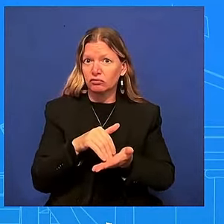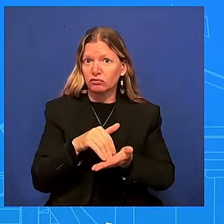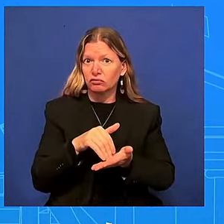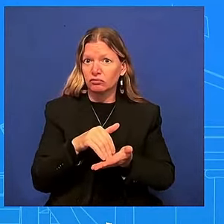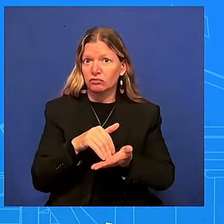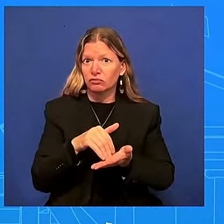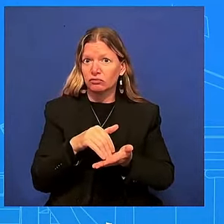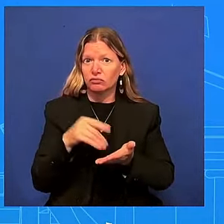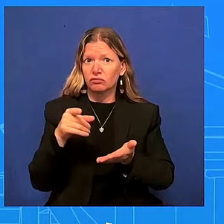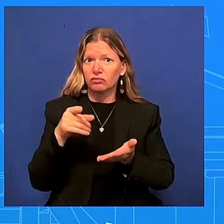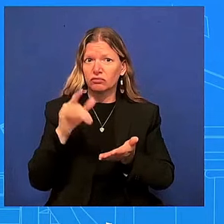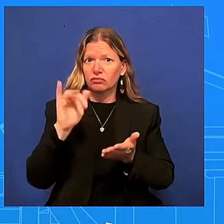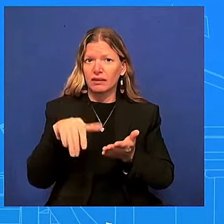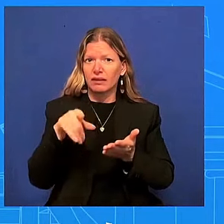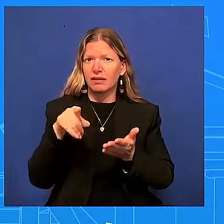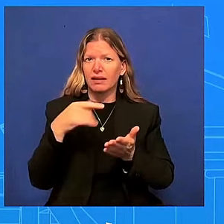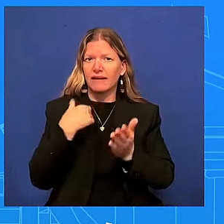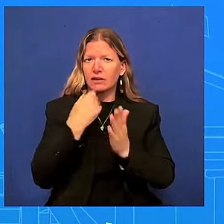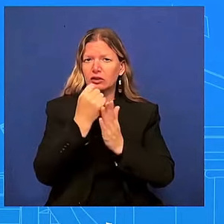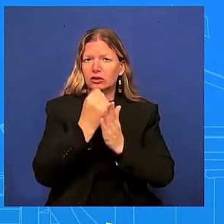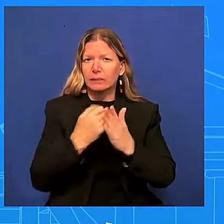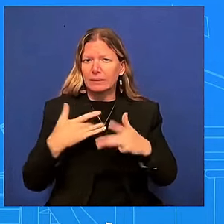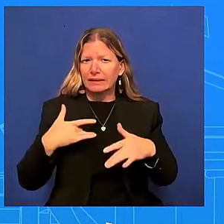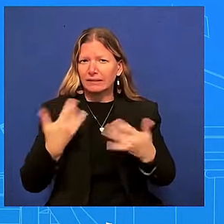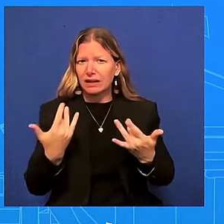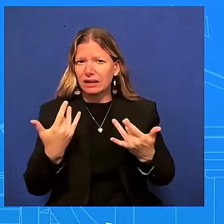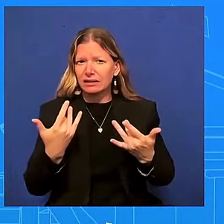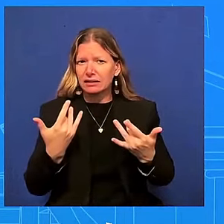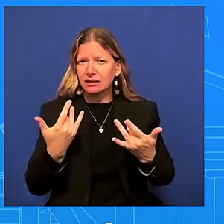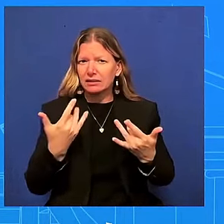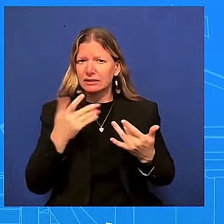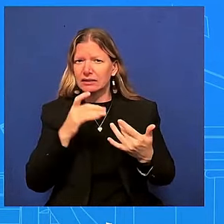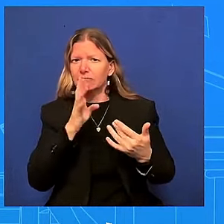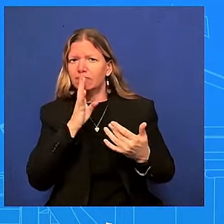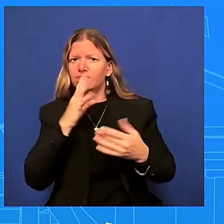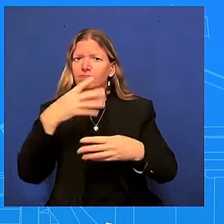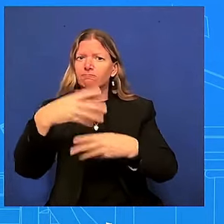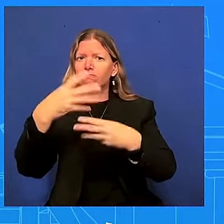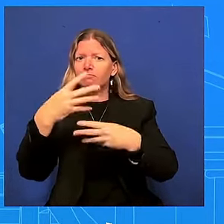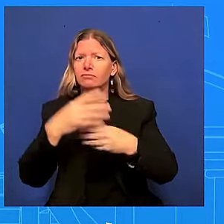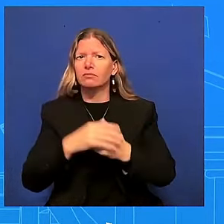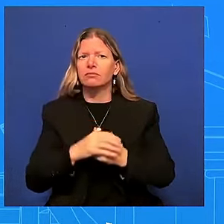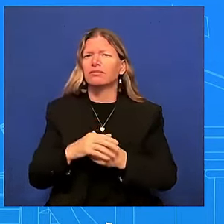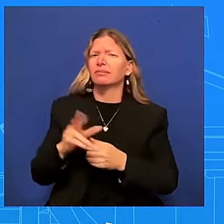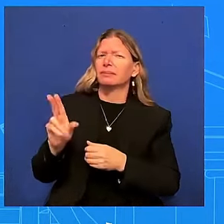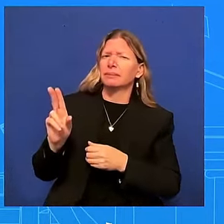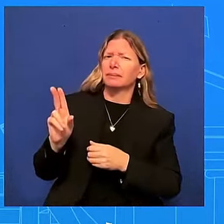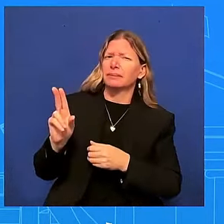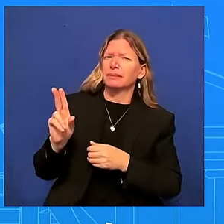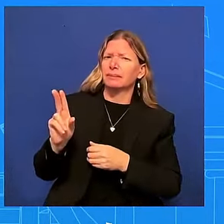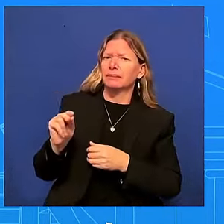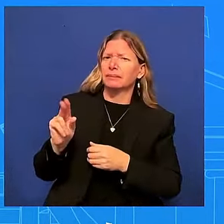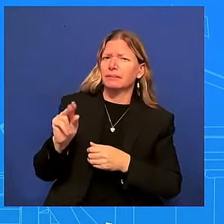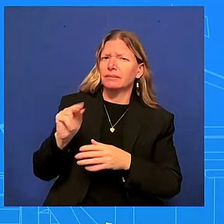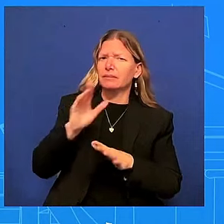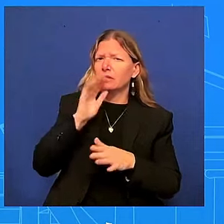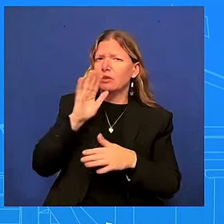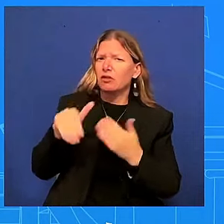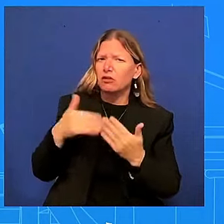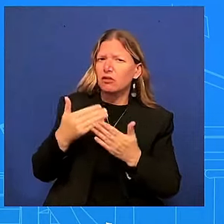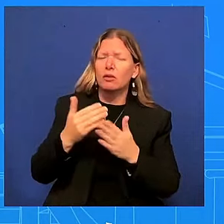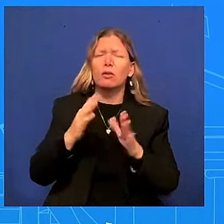spoke from you said all not all okay well if you're correcting me there most they're scripted spoken from a teleprompter